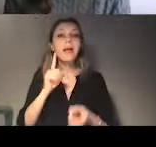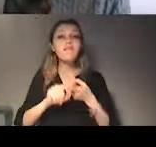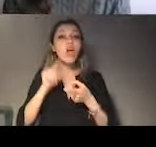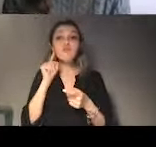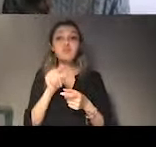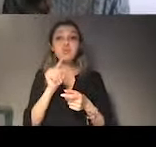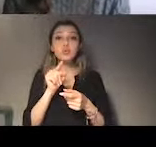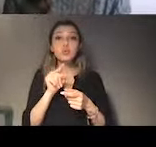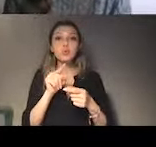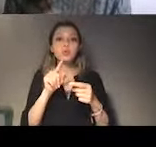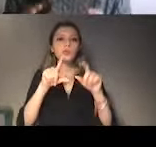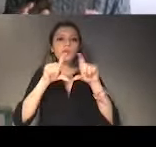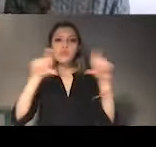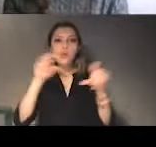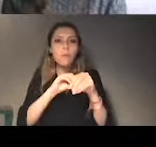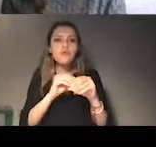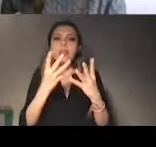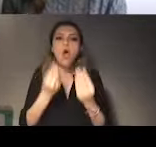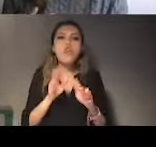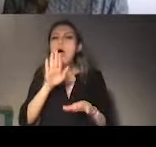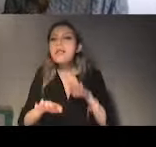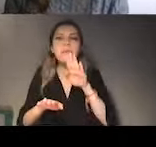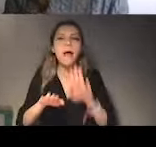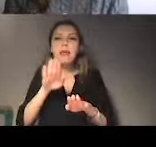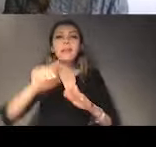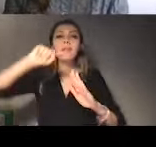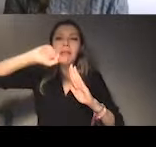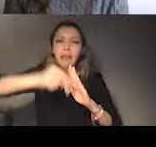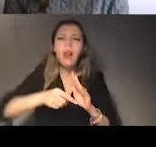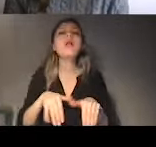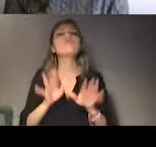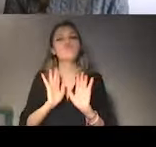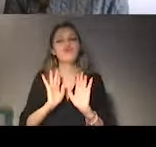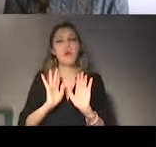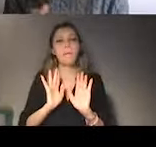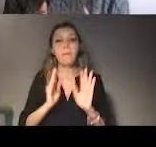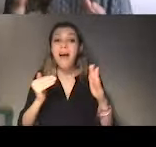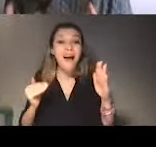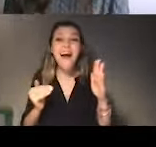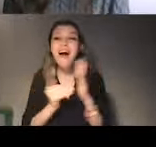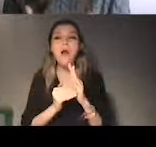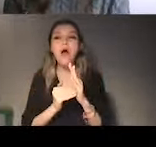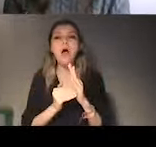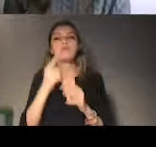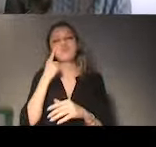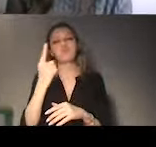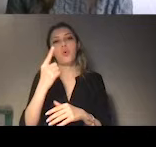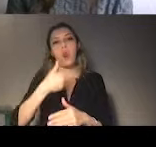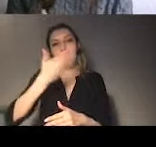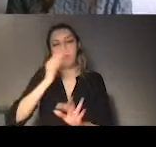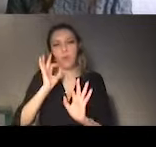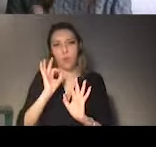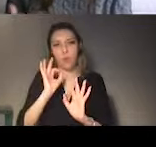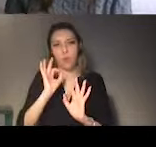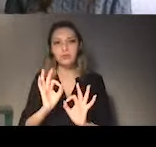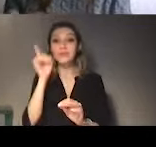especially on the midterm phase, because it's the phase that US civil society and Turkey are